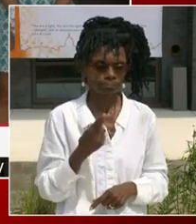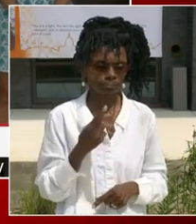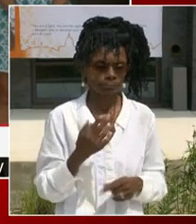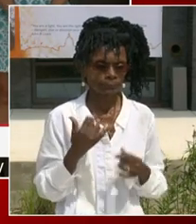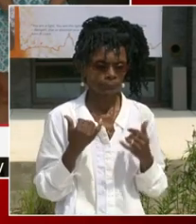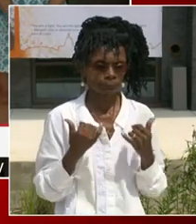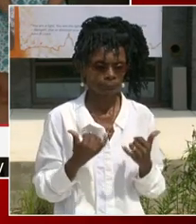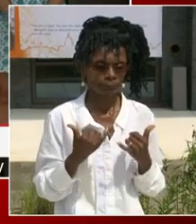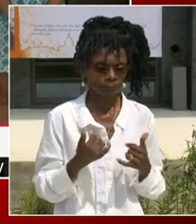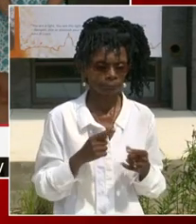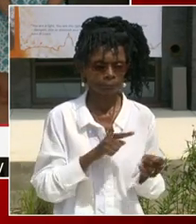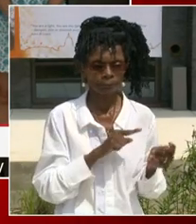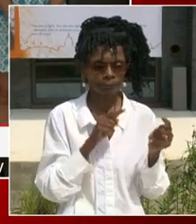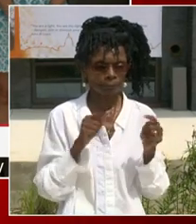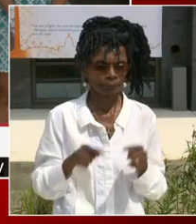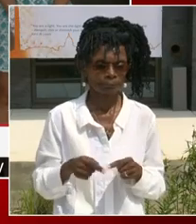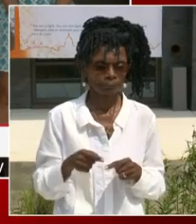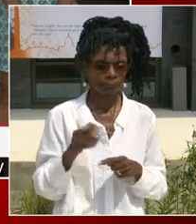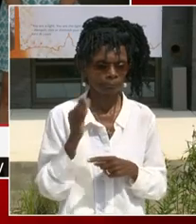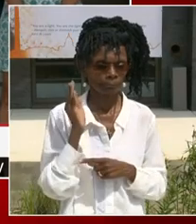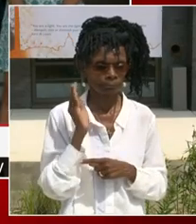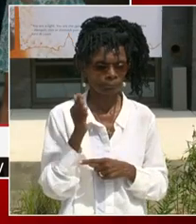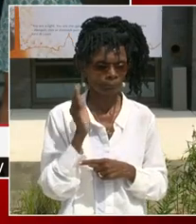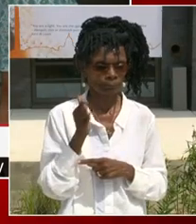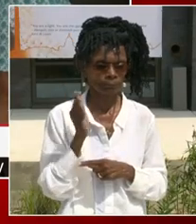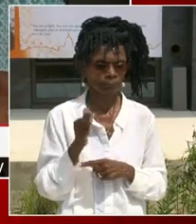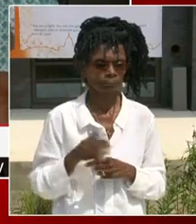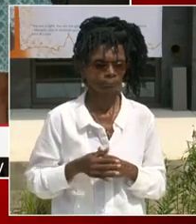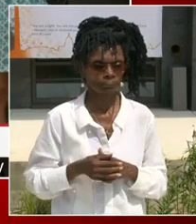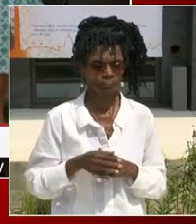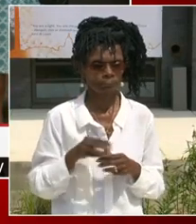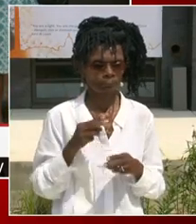congressman's legacy in Washington, D.C. Michael Collins.